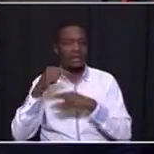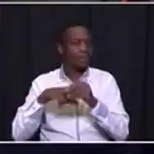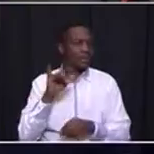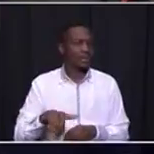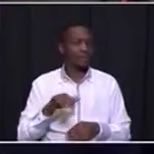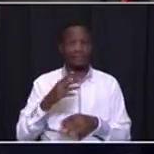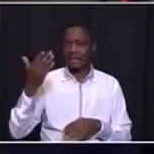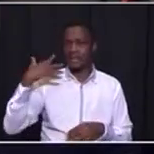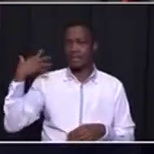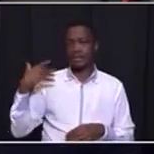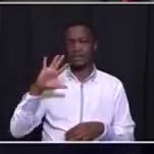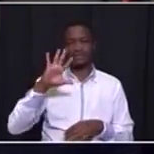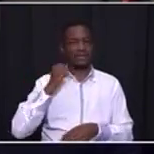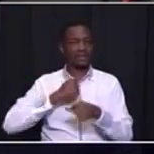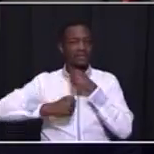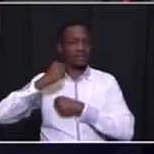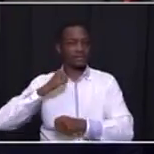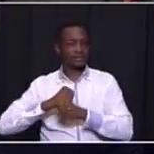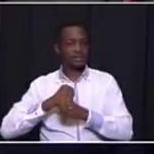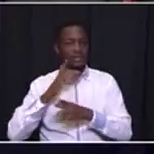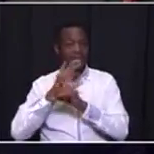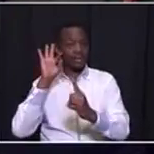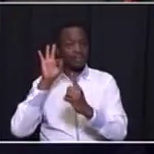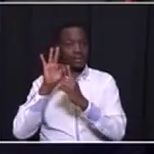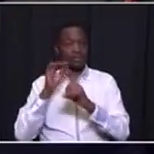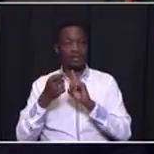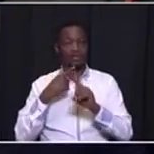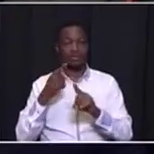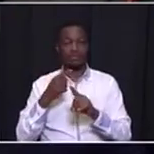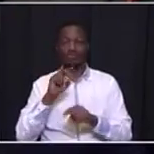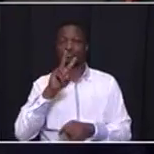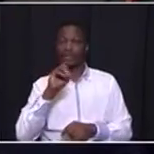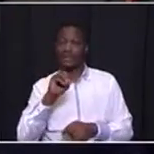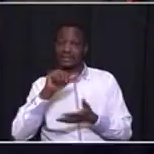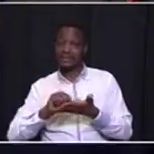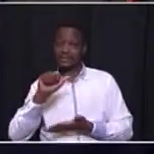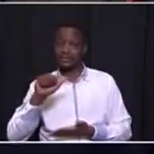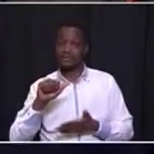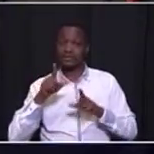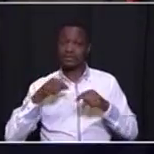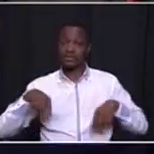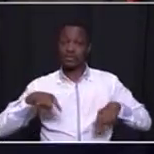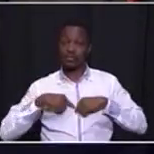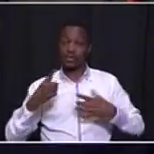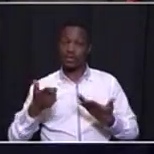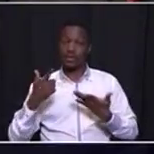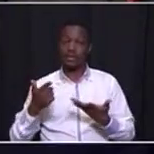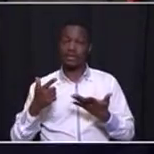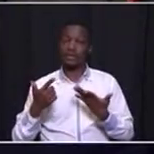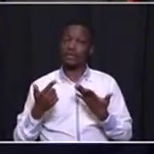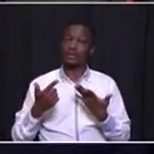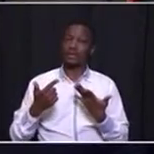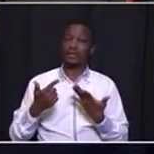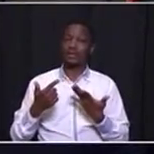five years and in particular from 2016 we were treating very